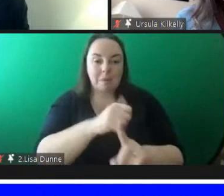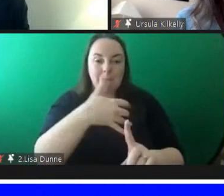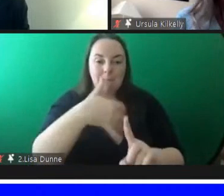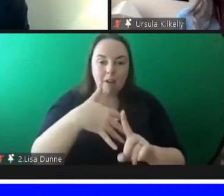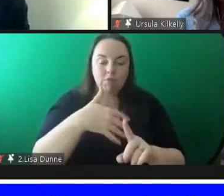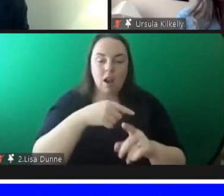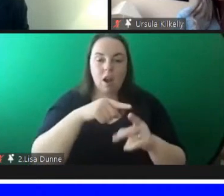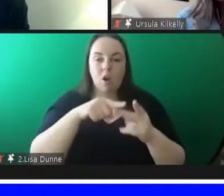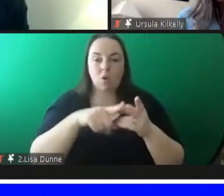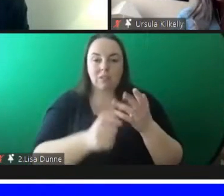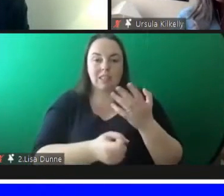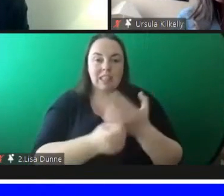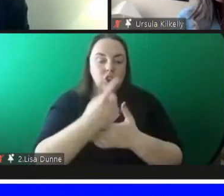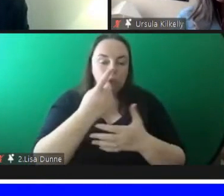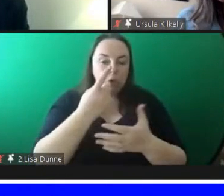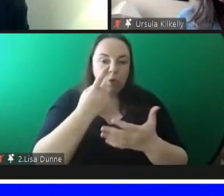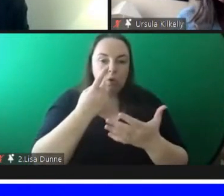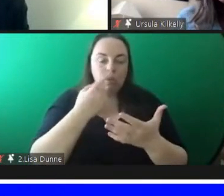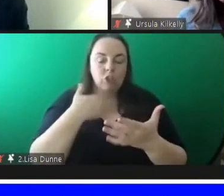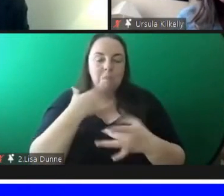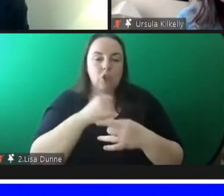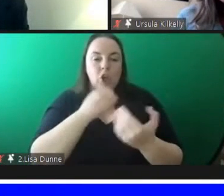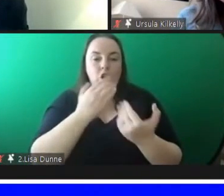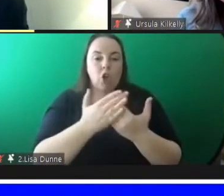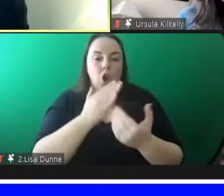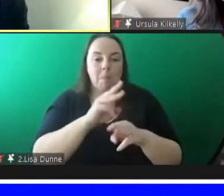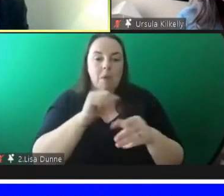the issue that young people aren't left behind in this